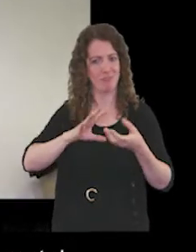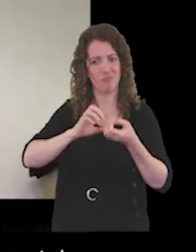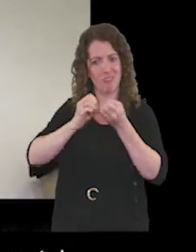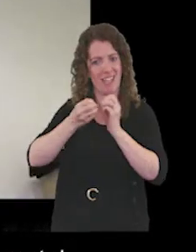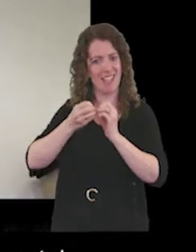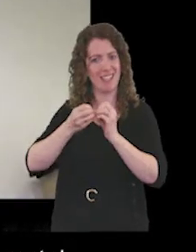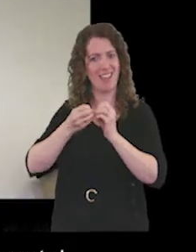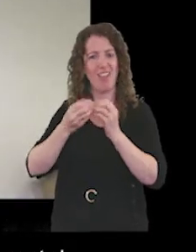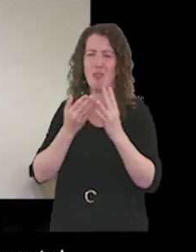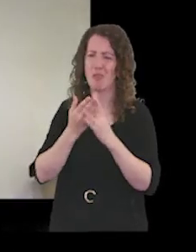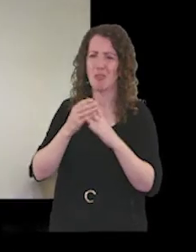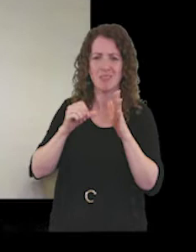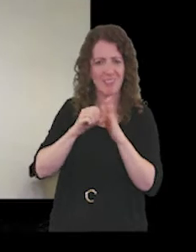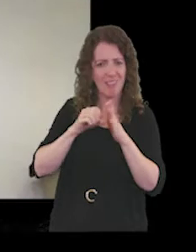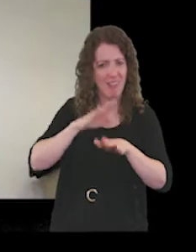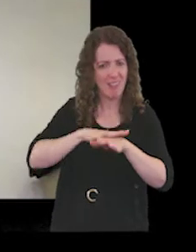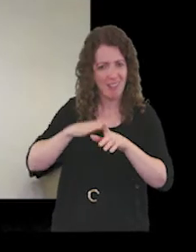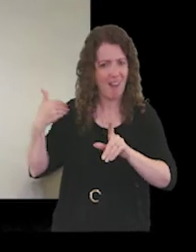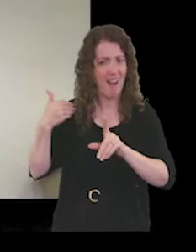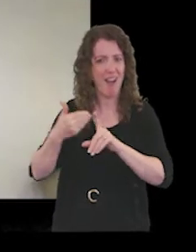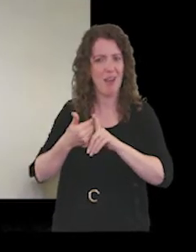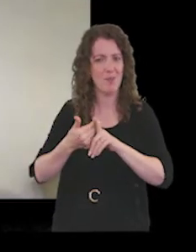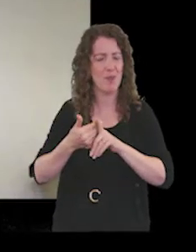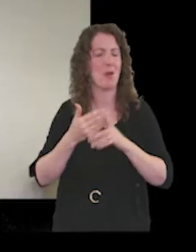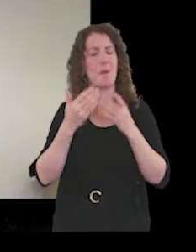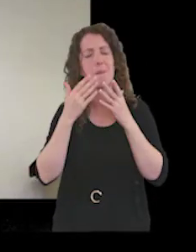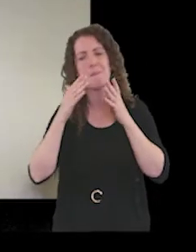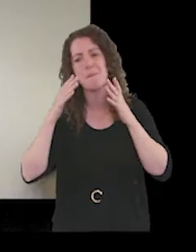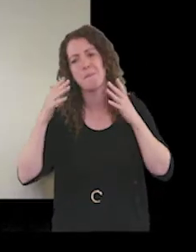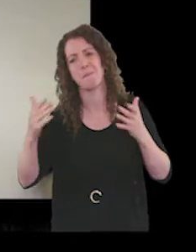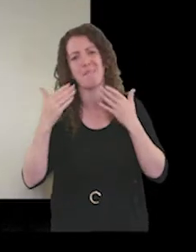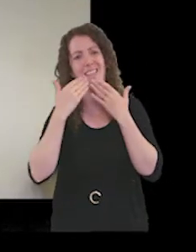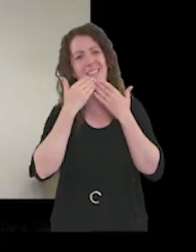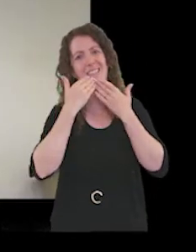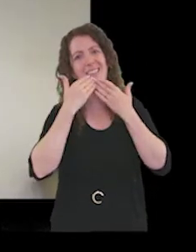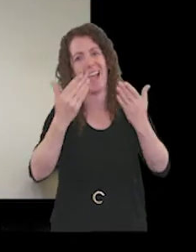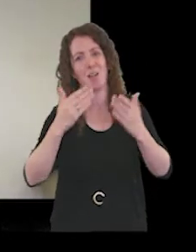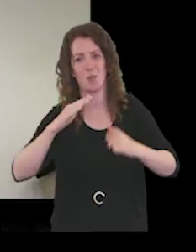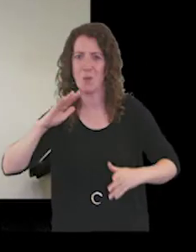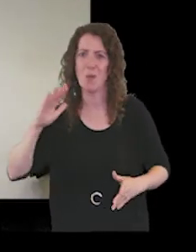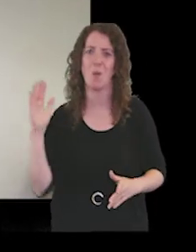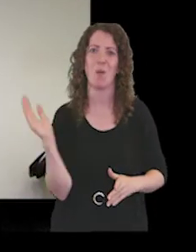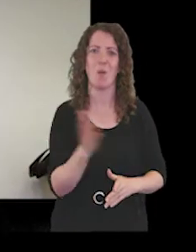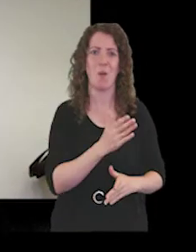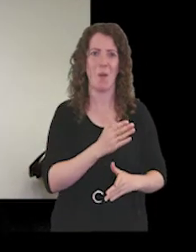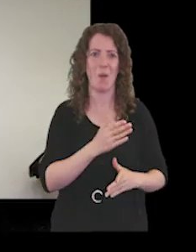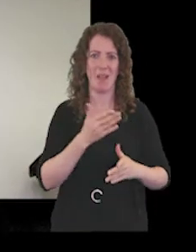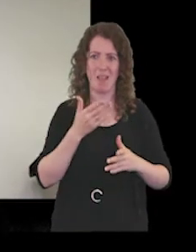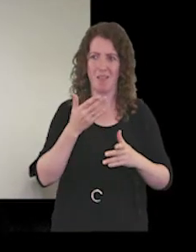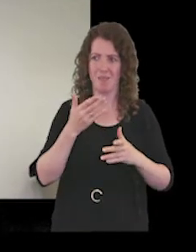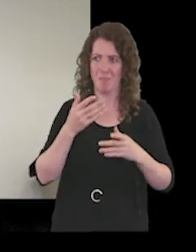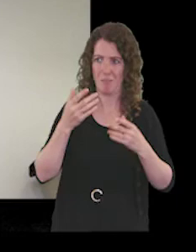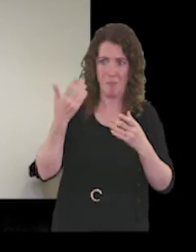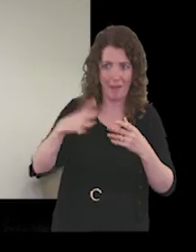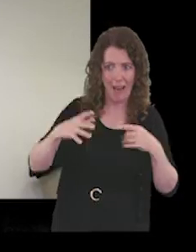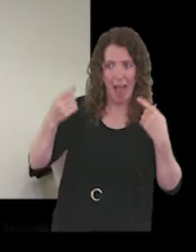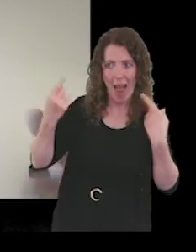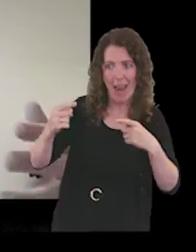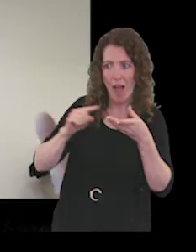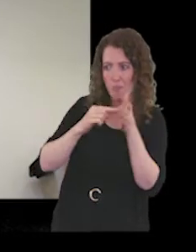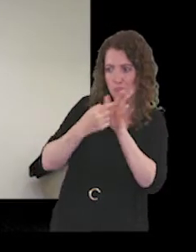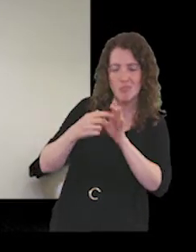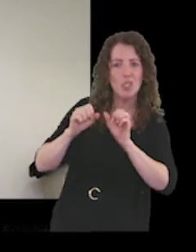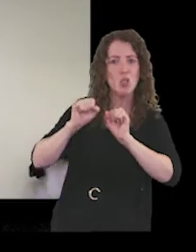midst of such difficult times um so a big thank you to all of you who've allowed us to showcase um